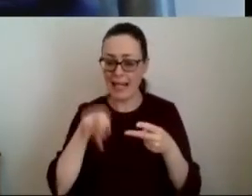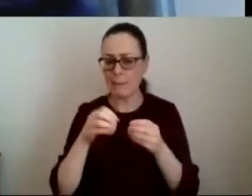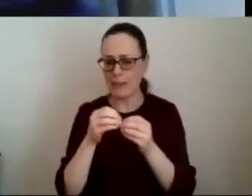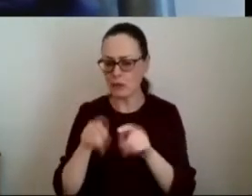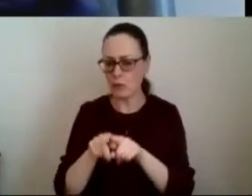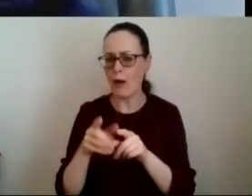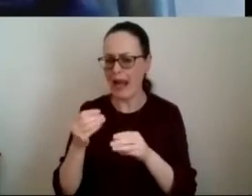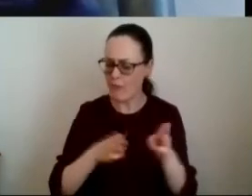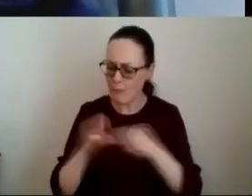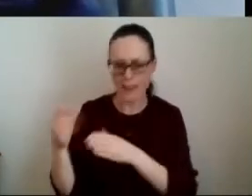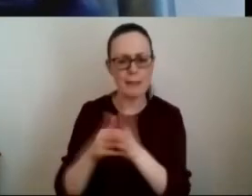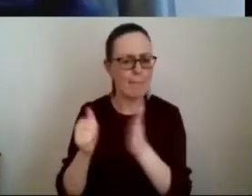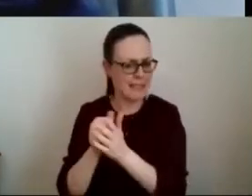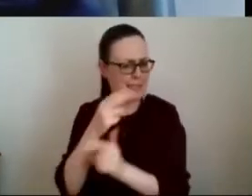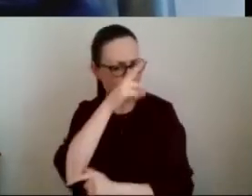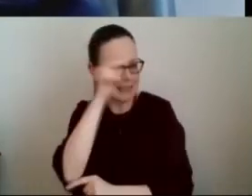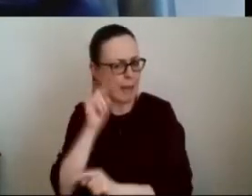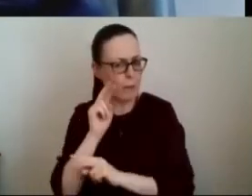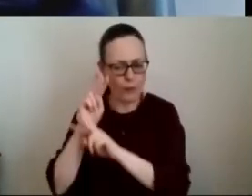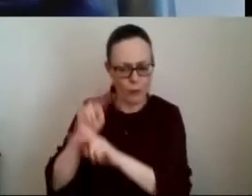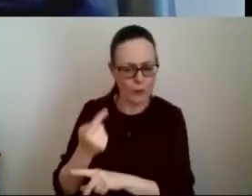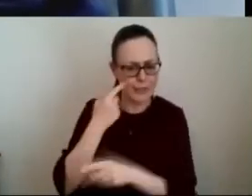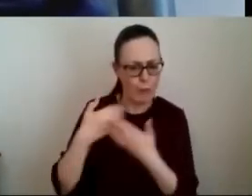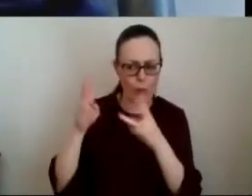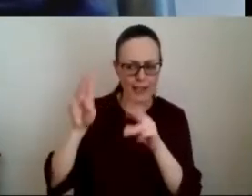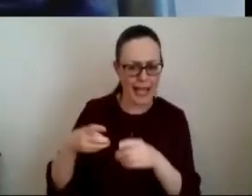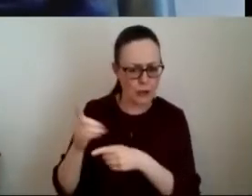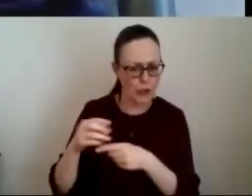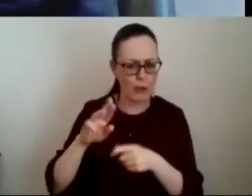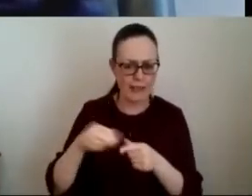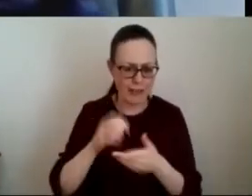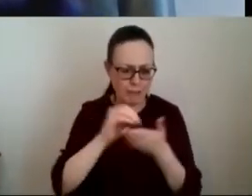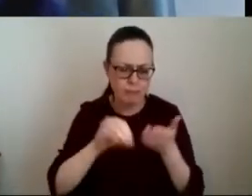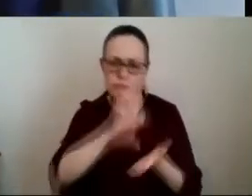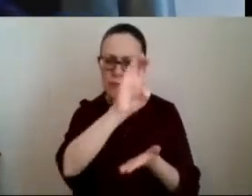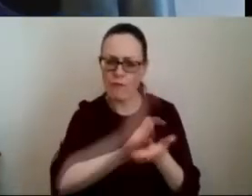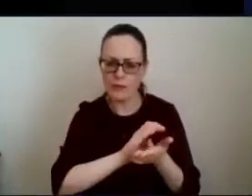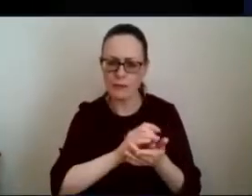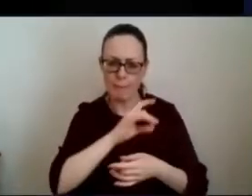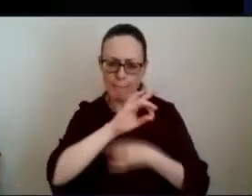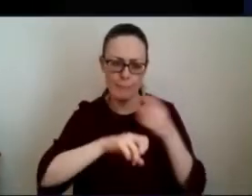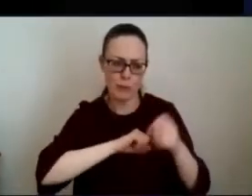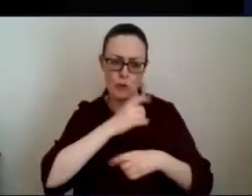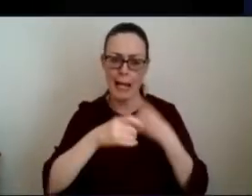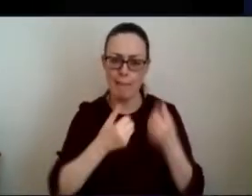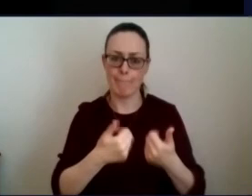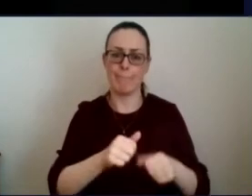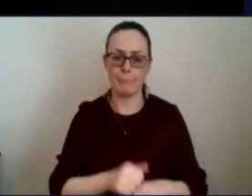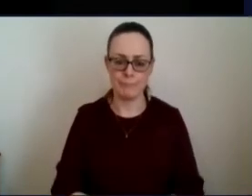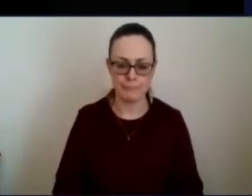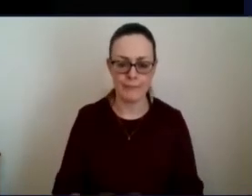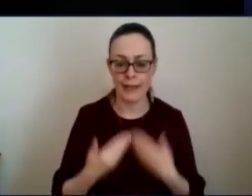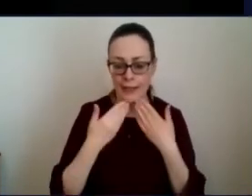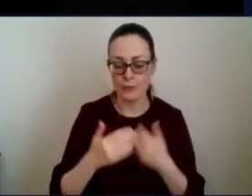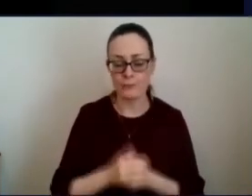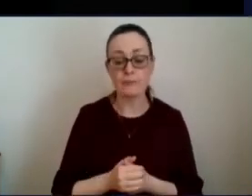business case examples to see what's feasible and get funding to actually um make it happen thank you thanks very much uh